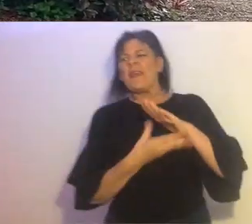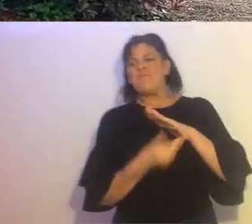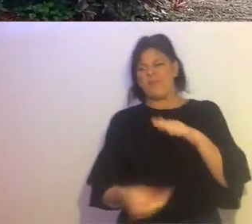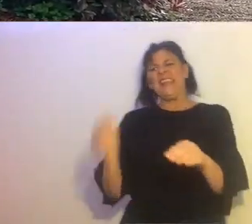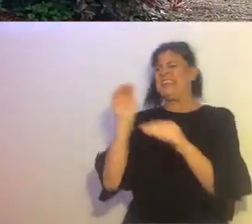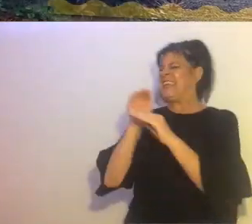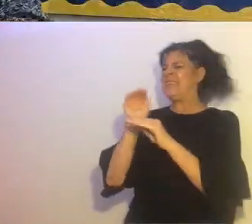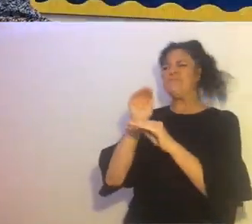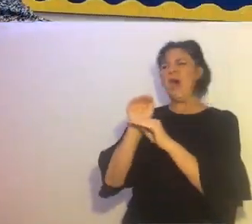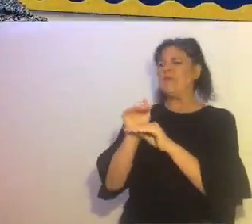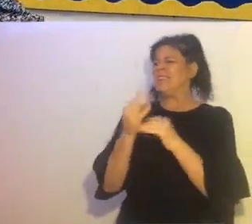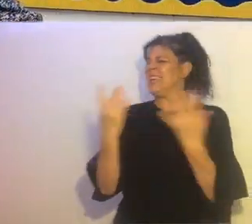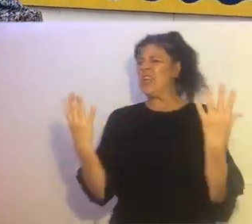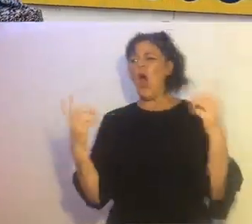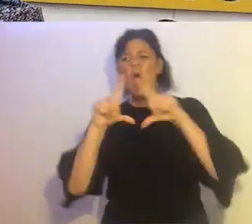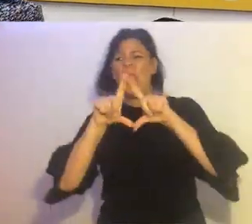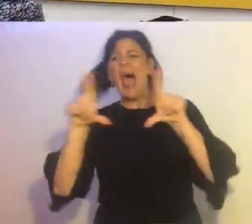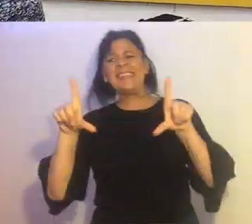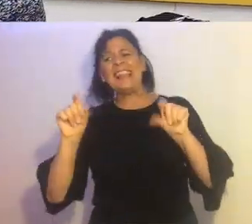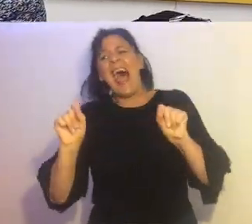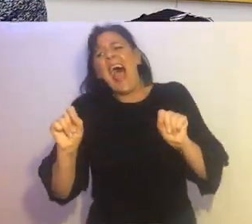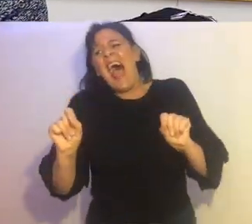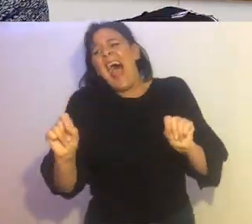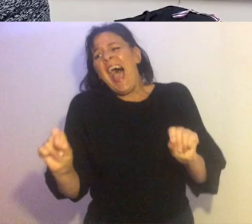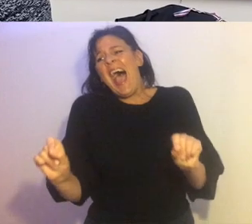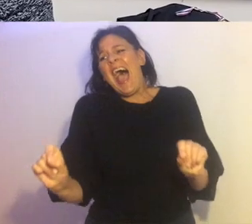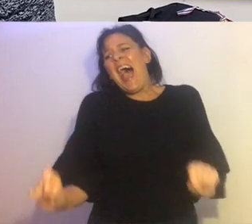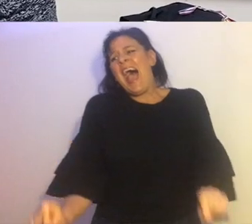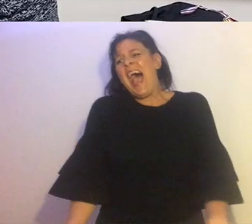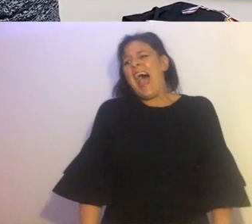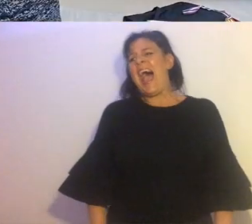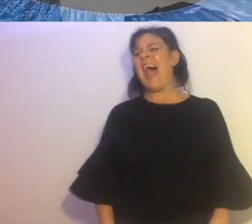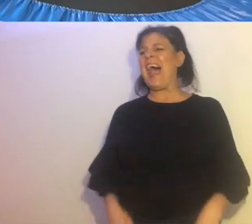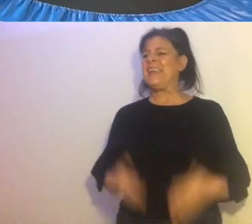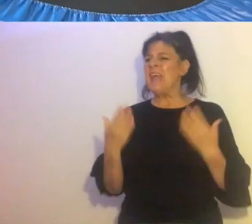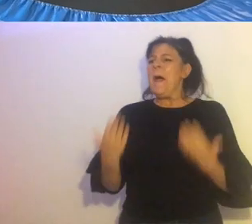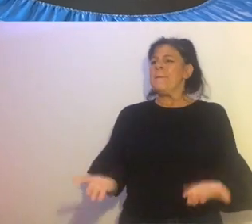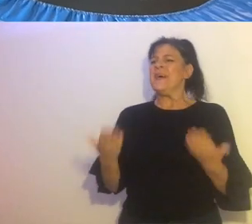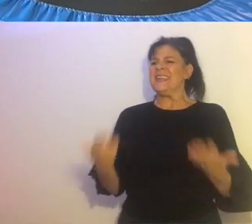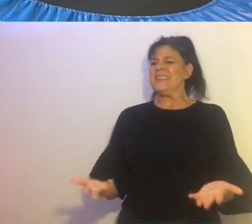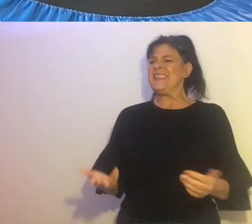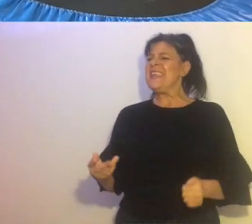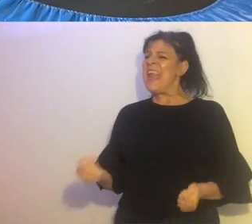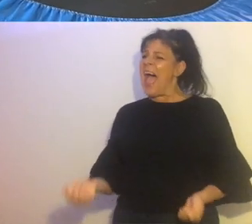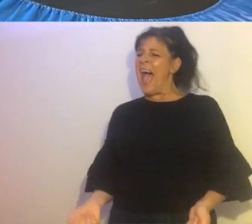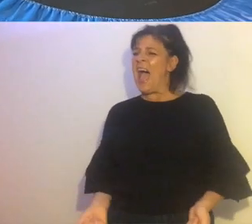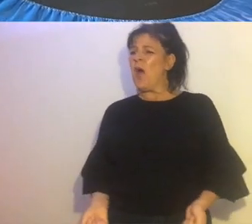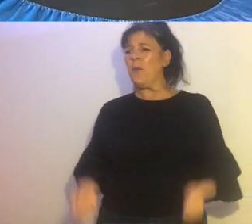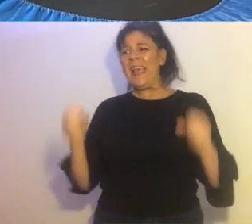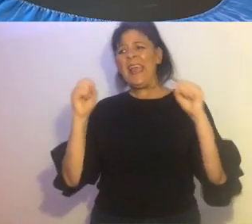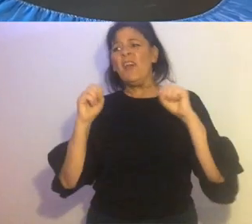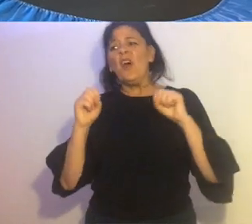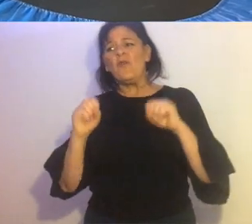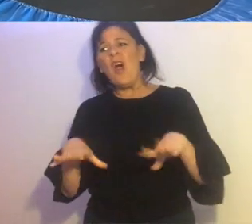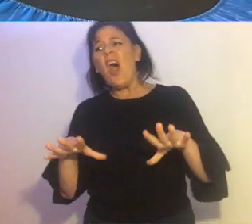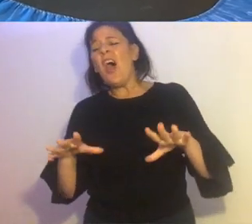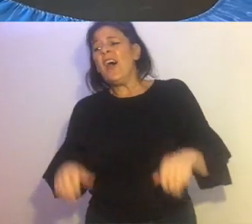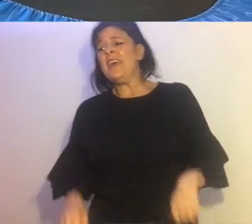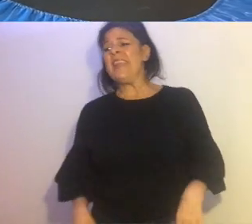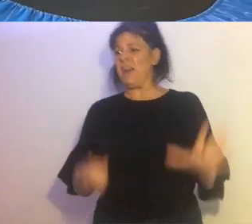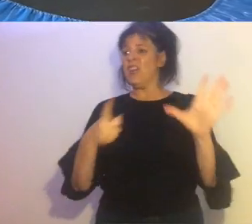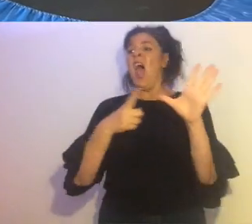We've printed, posted all our slides But now we've